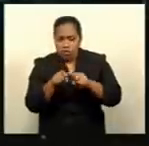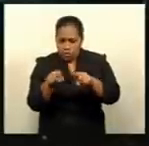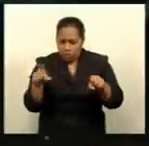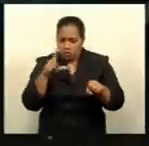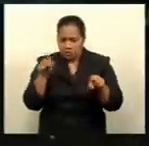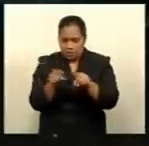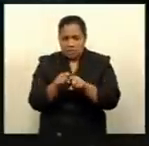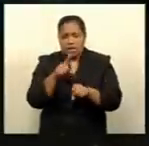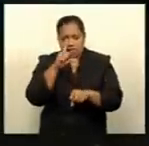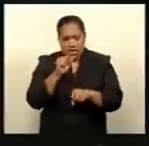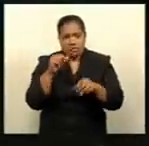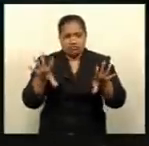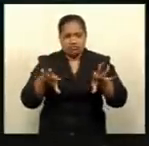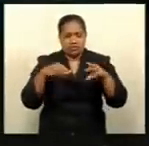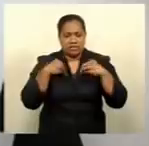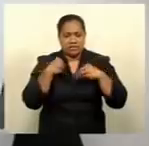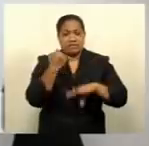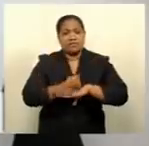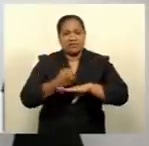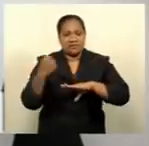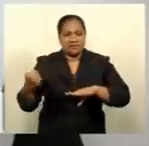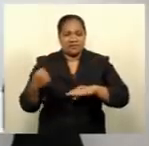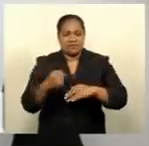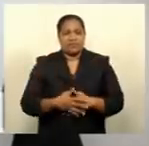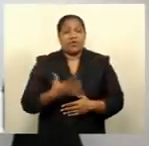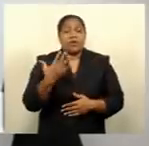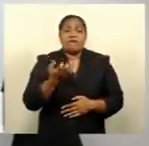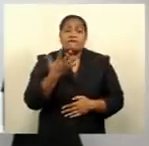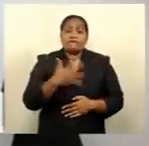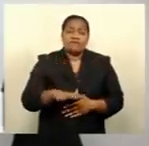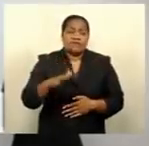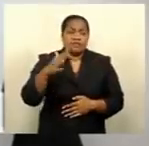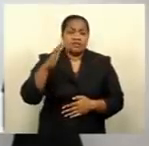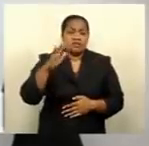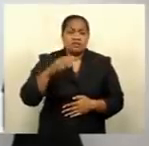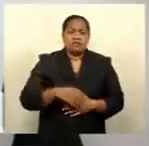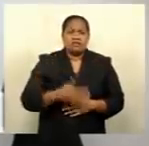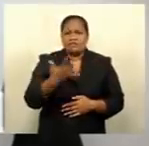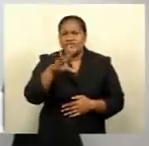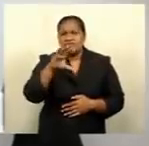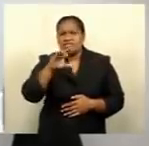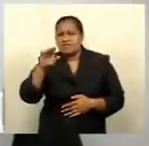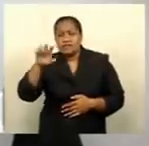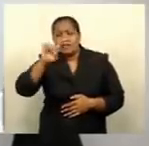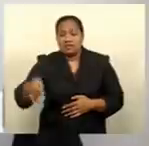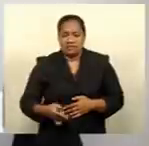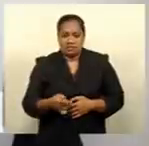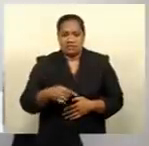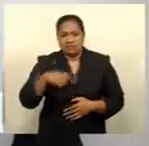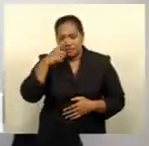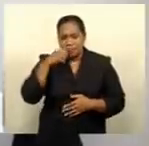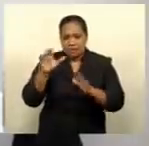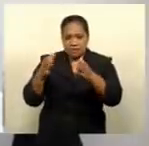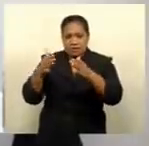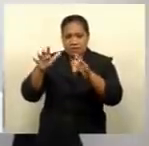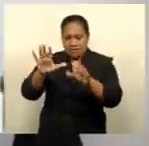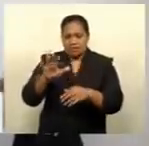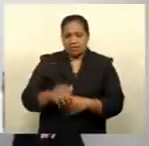assistance. We had 57,913 people in that category and